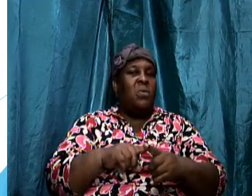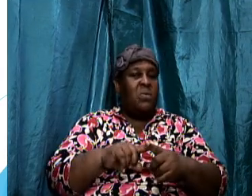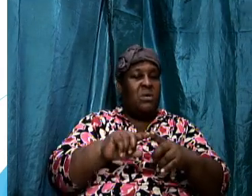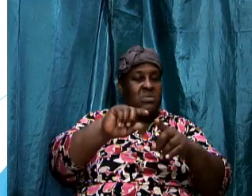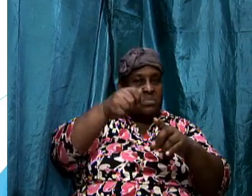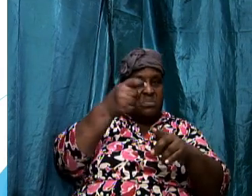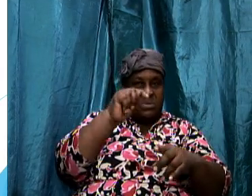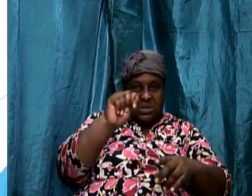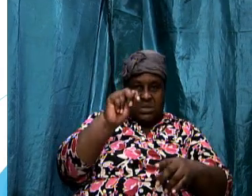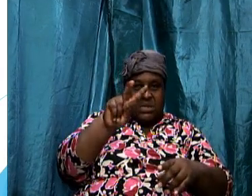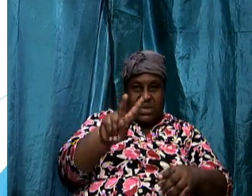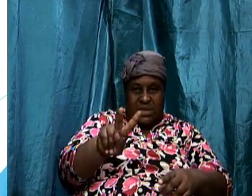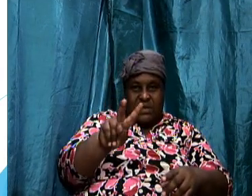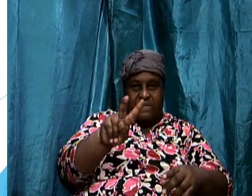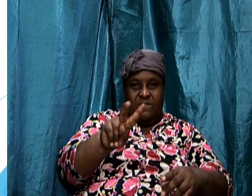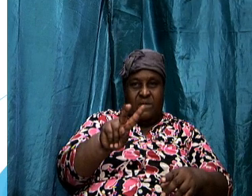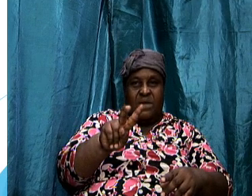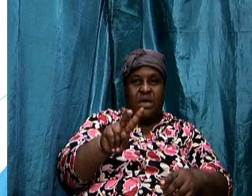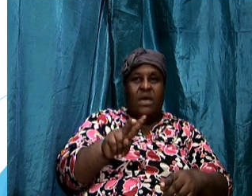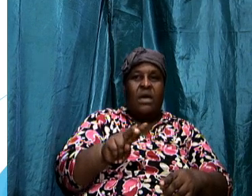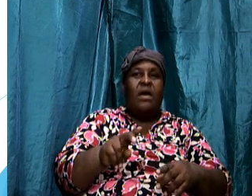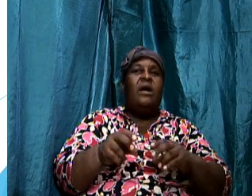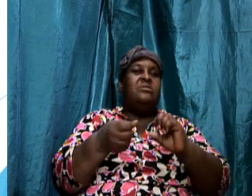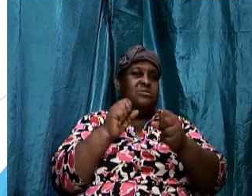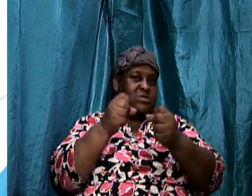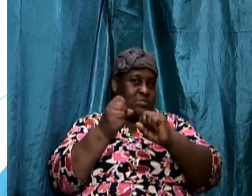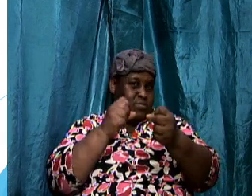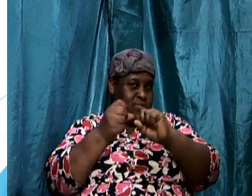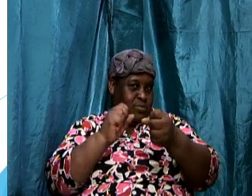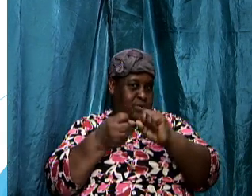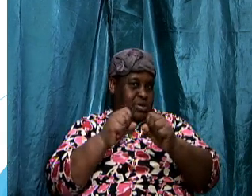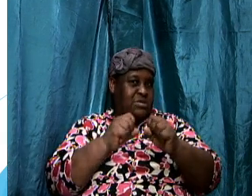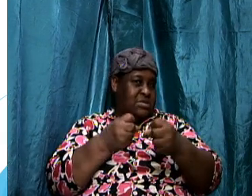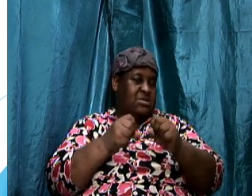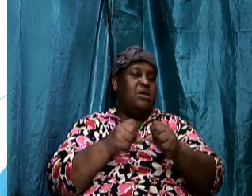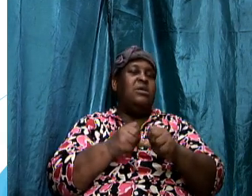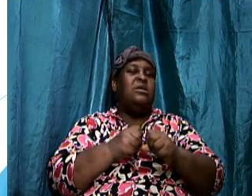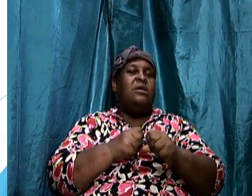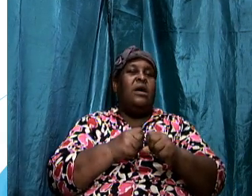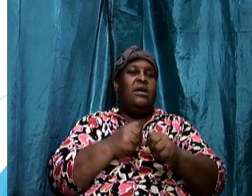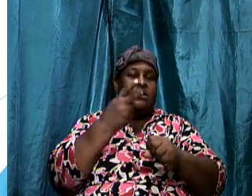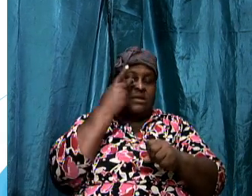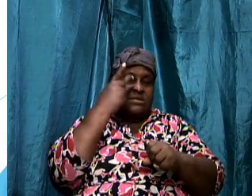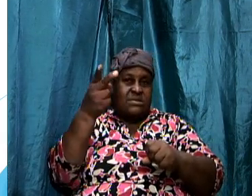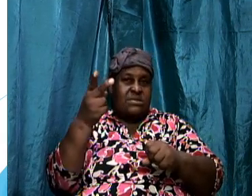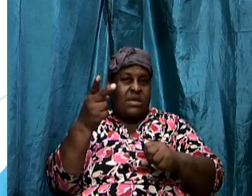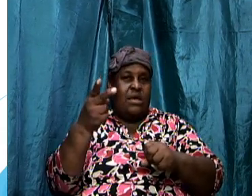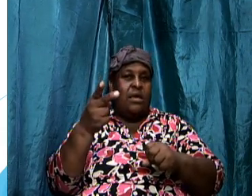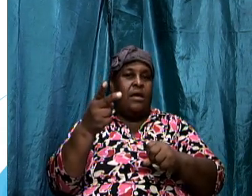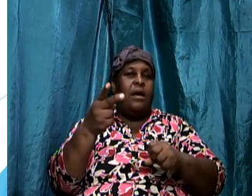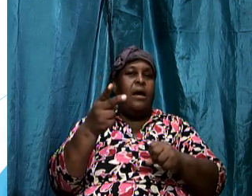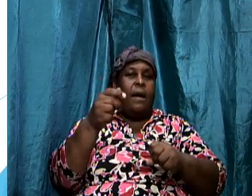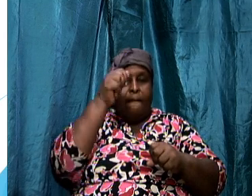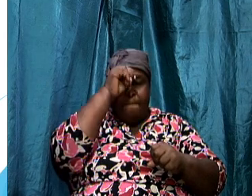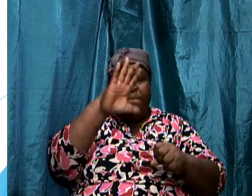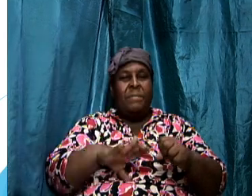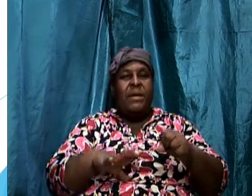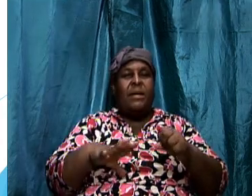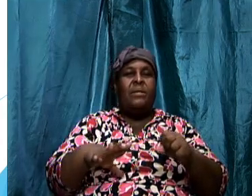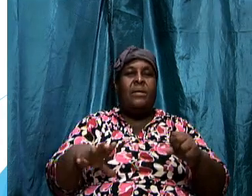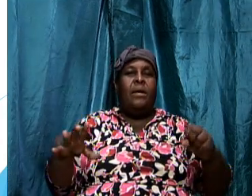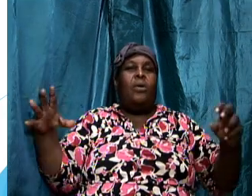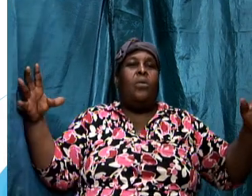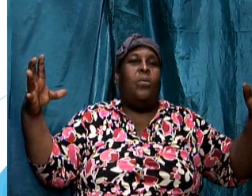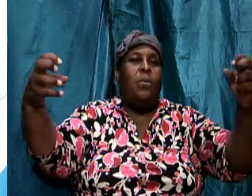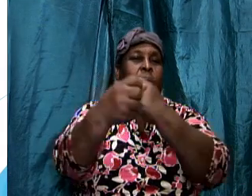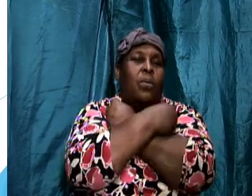television channel and turn to the sports station and see men wrestling where they grab each